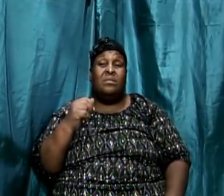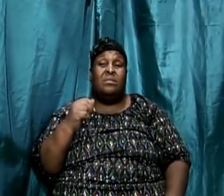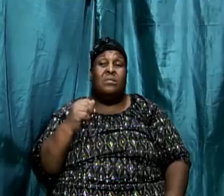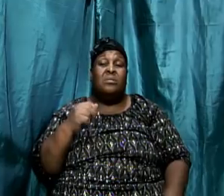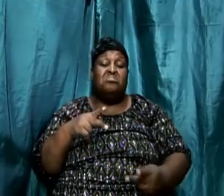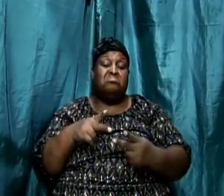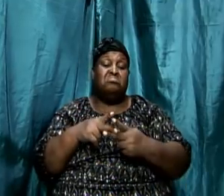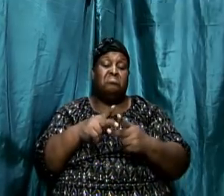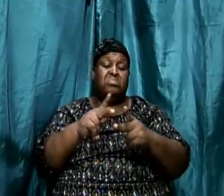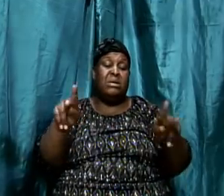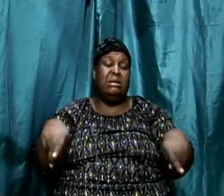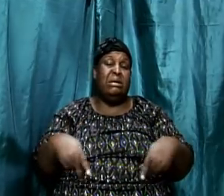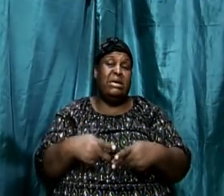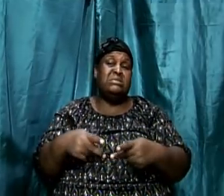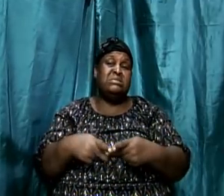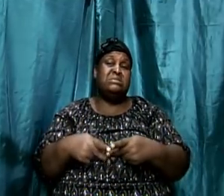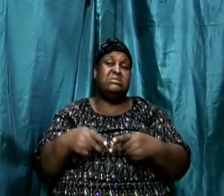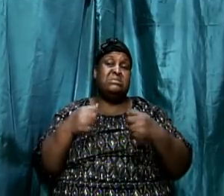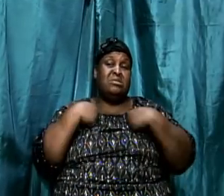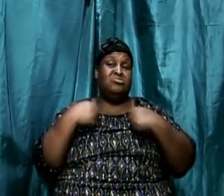places, addresses.